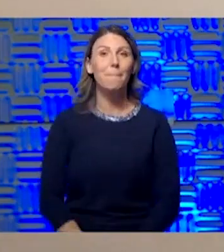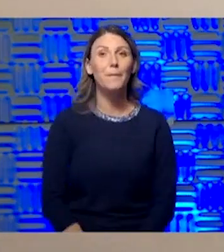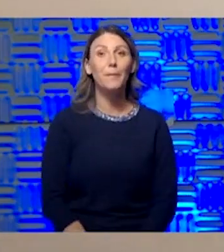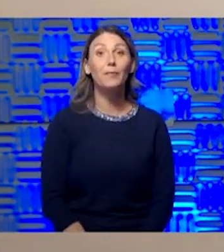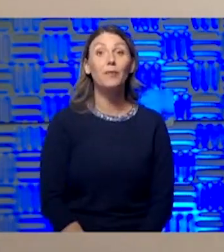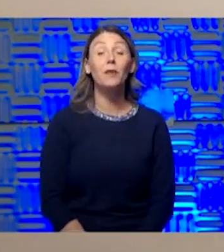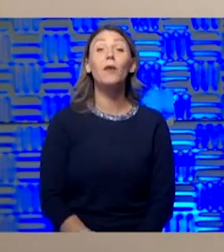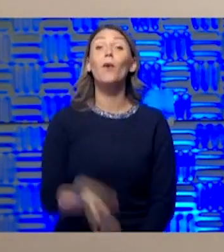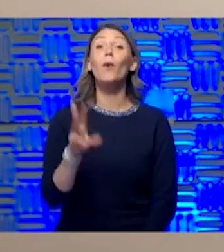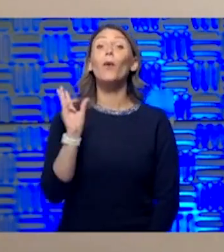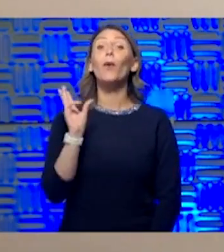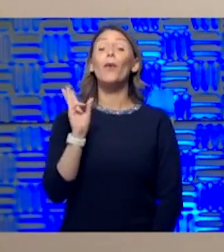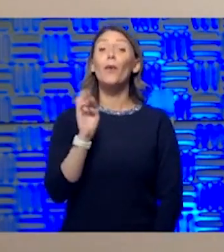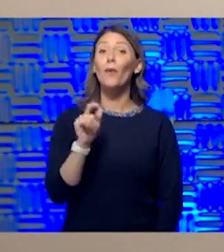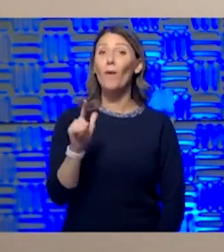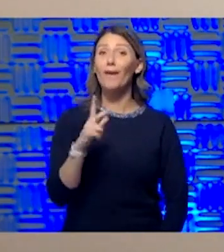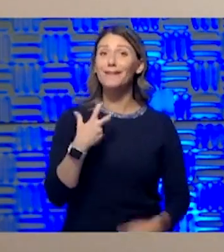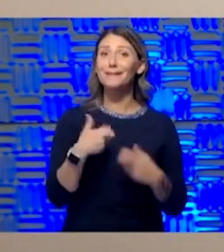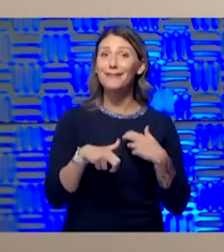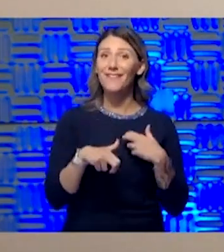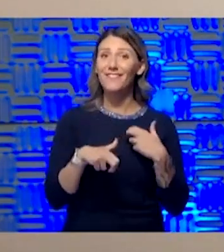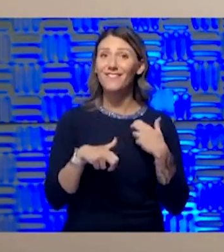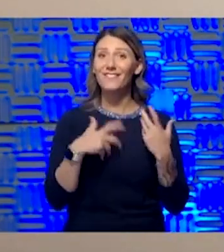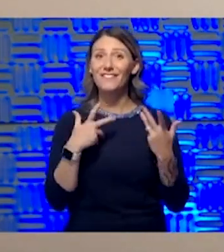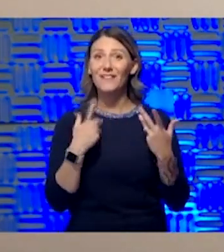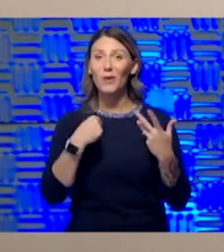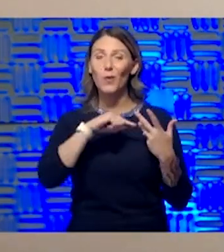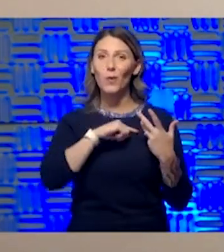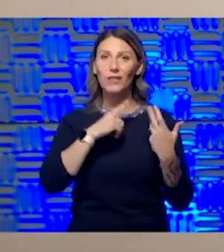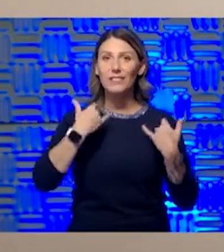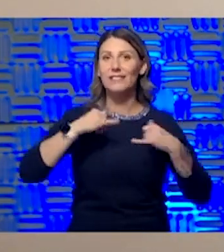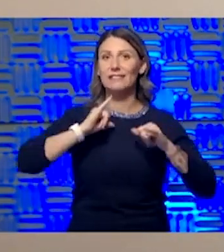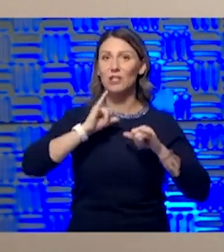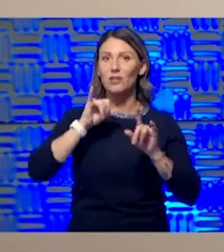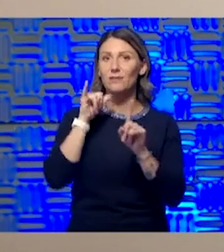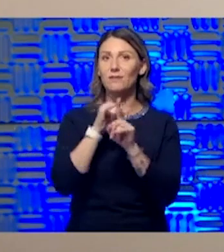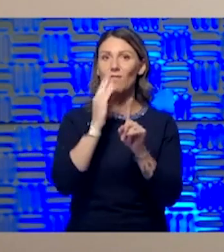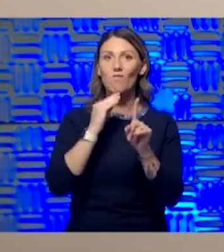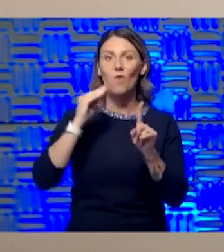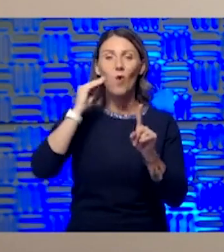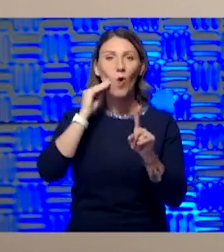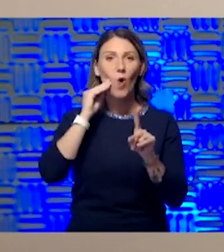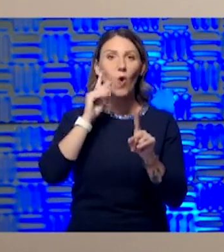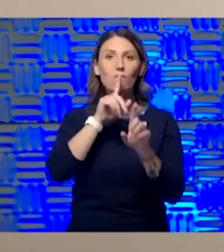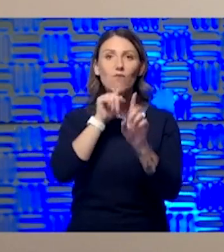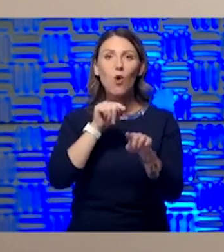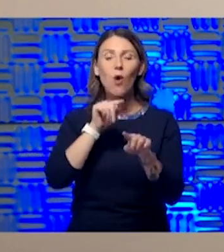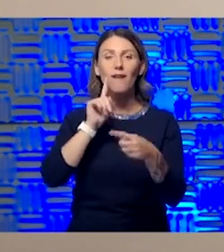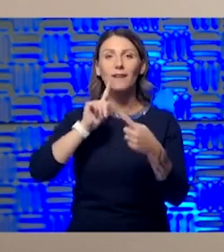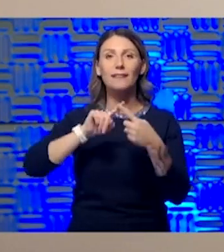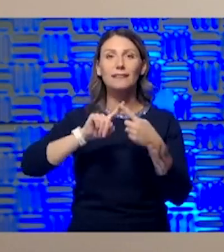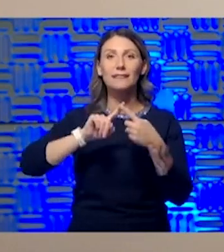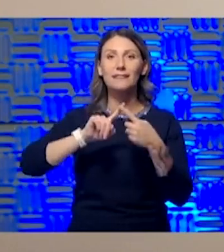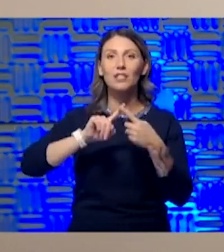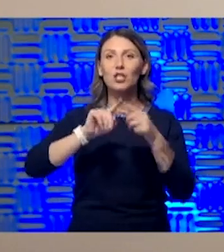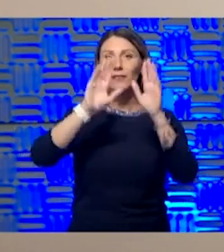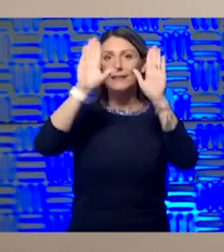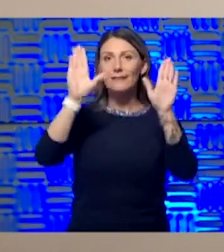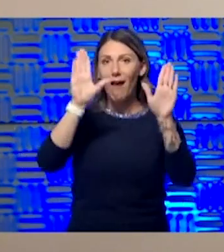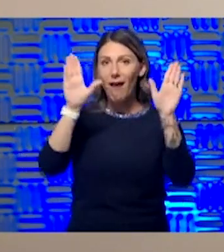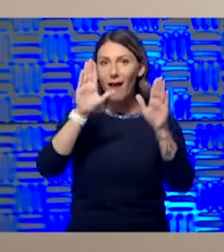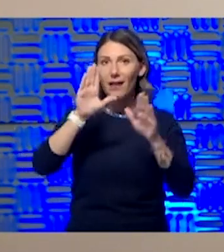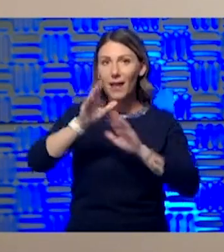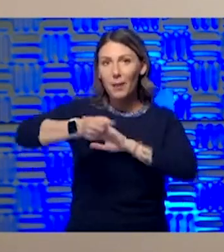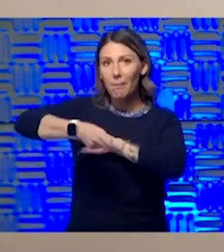Well, that's a tough one. We're still, of course, under a stay-at-home order until Sunday at midnight, and then we go into our first